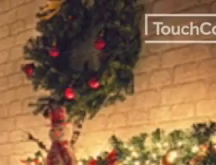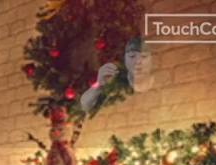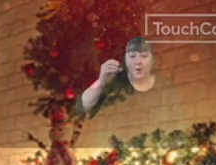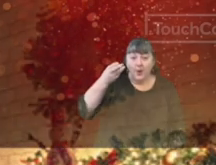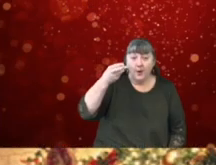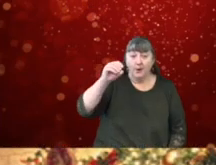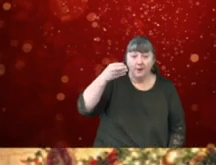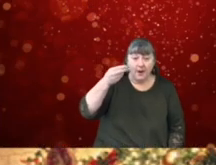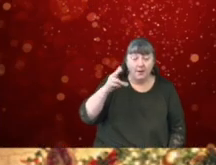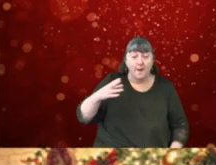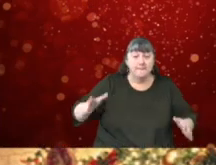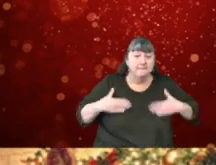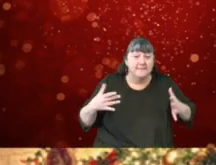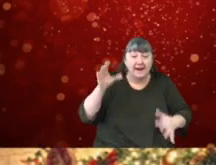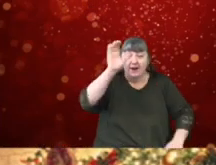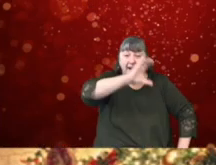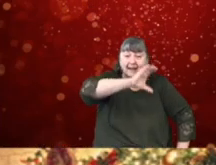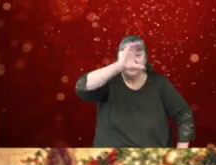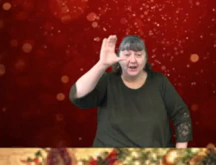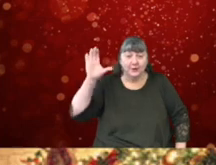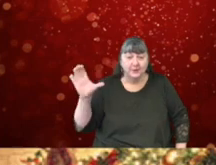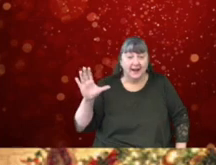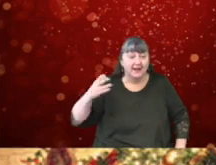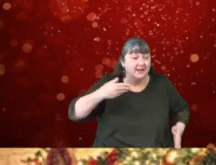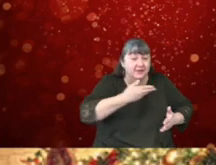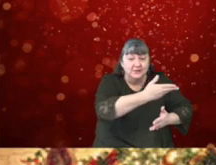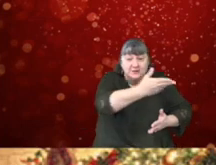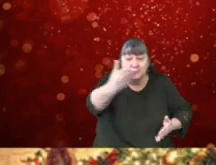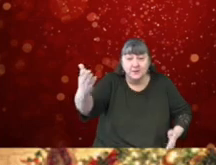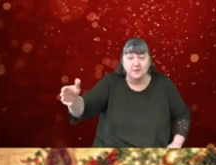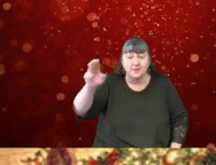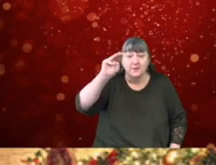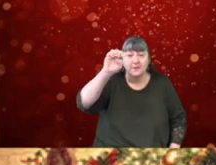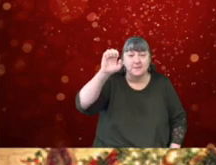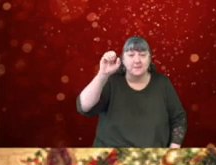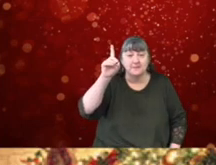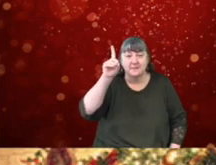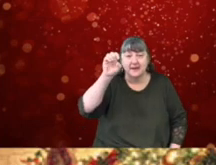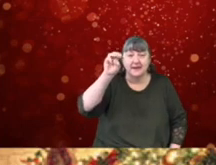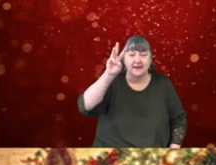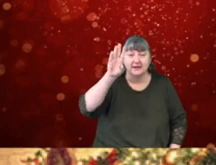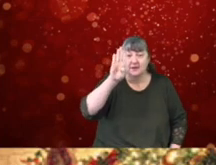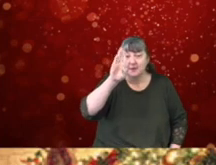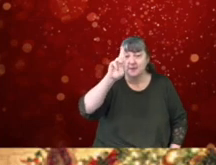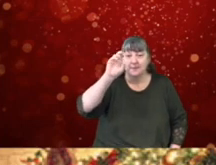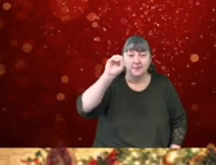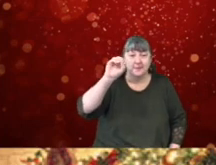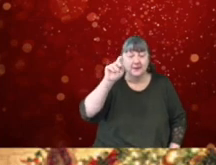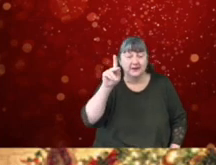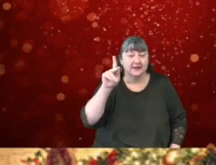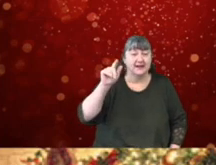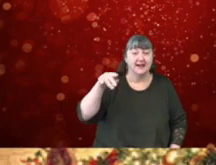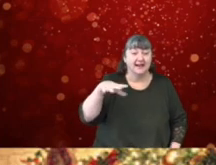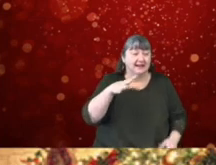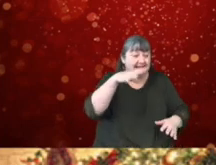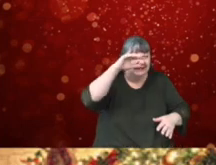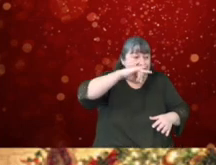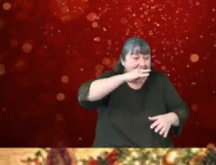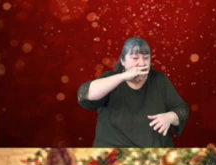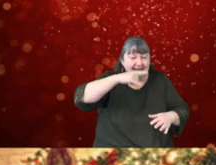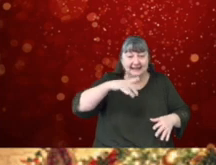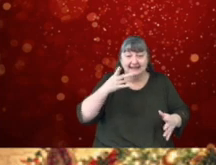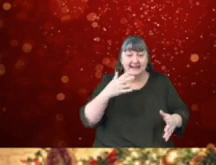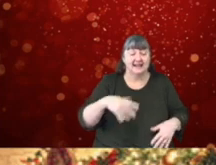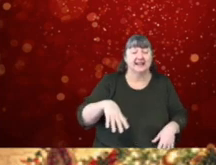Ho, ho! Merry Christmas to all Meadowbrook students. This is Santa Claus coming from the North